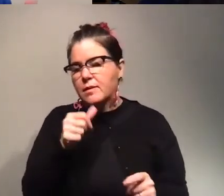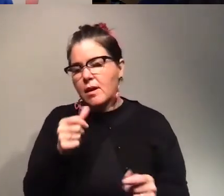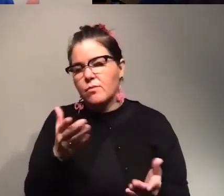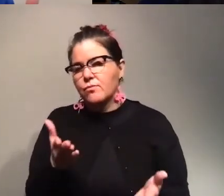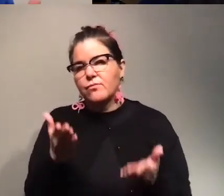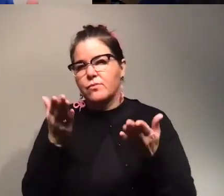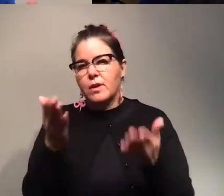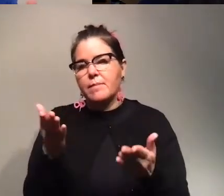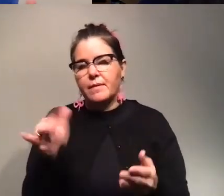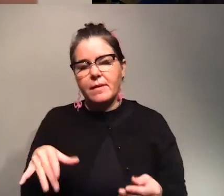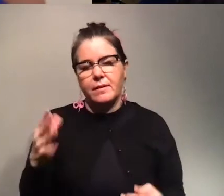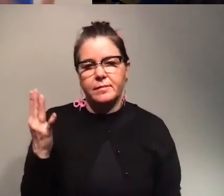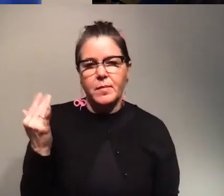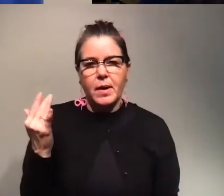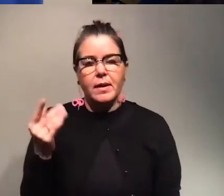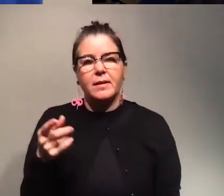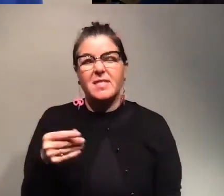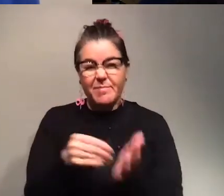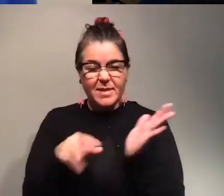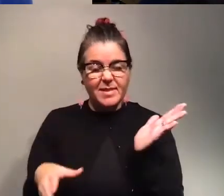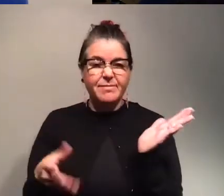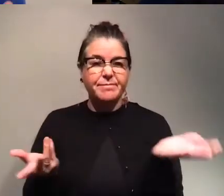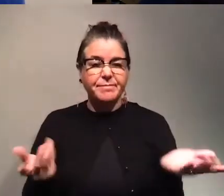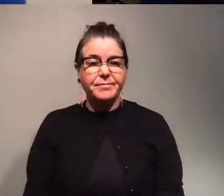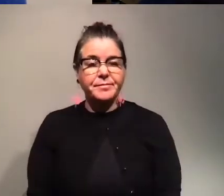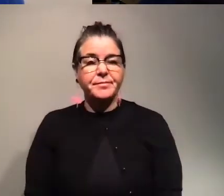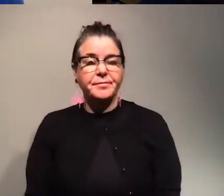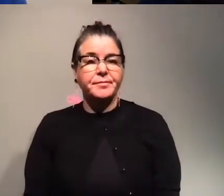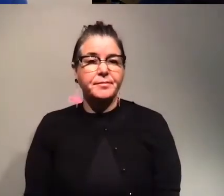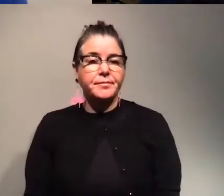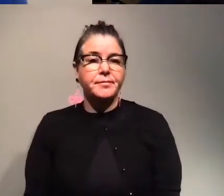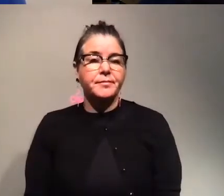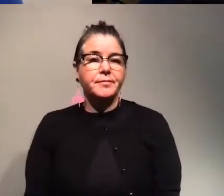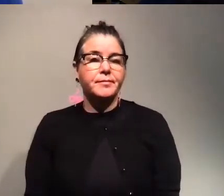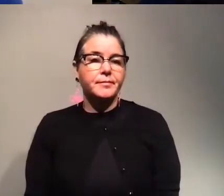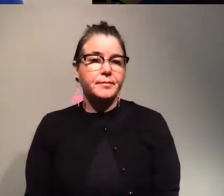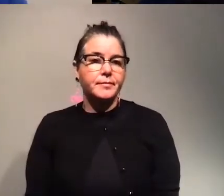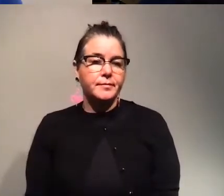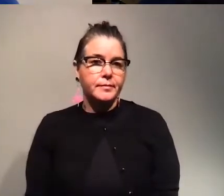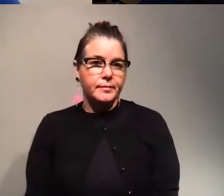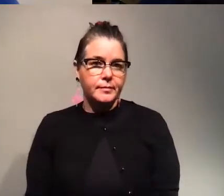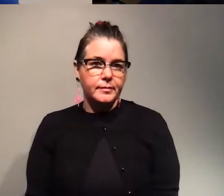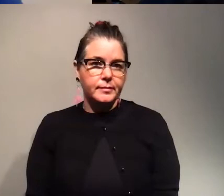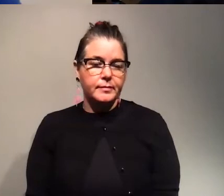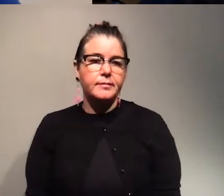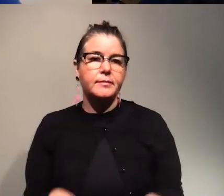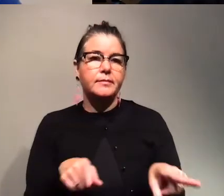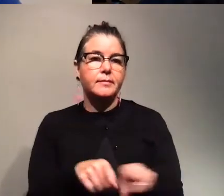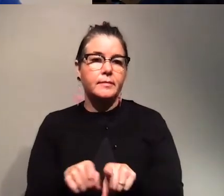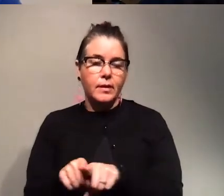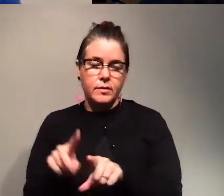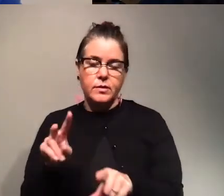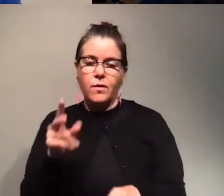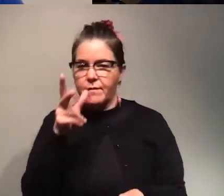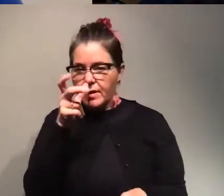recommendable because it is expensive and also the the vectors can transmit the virus